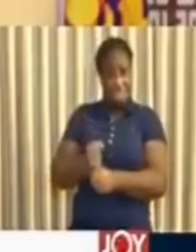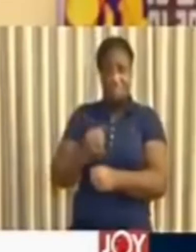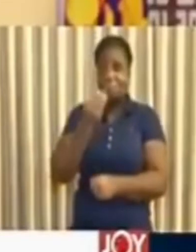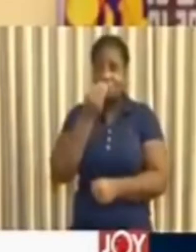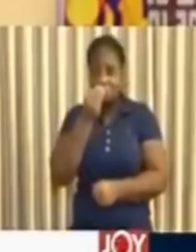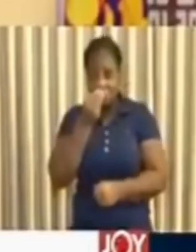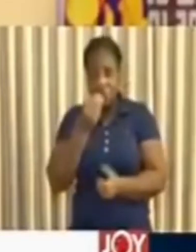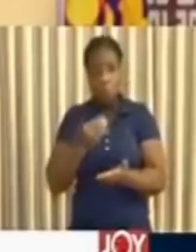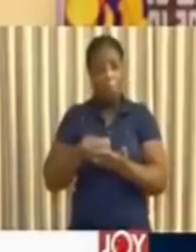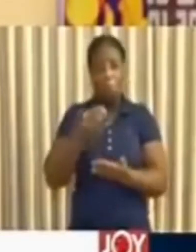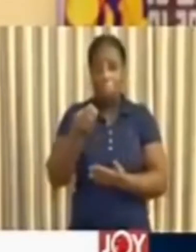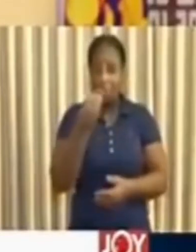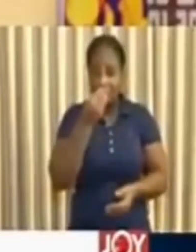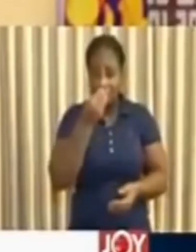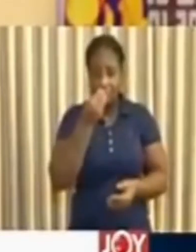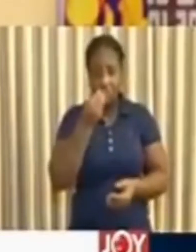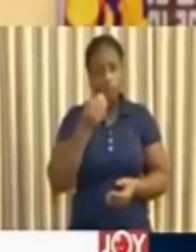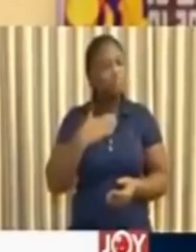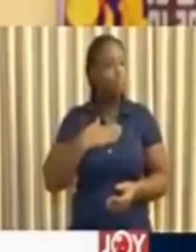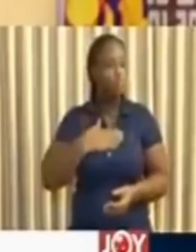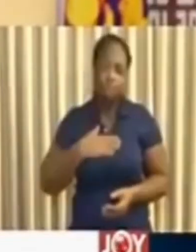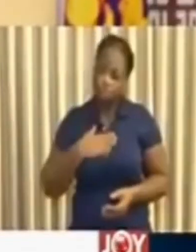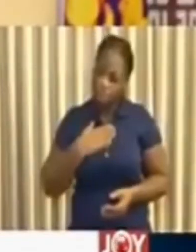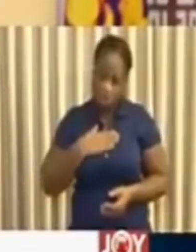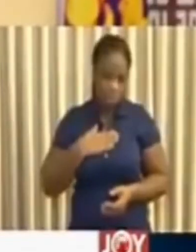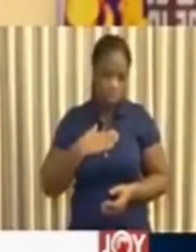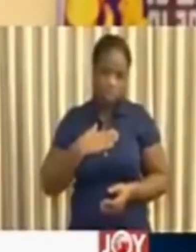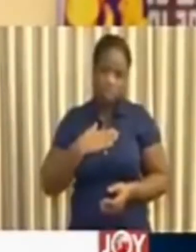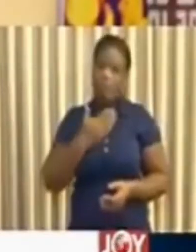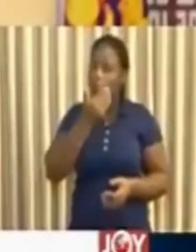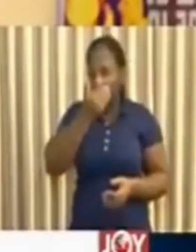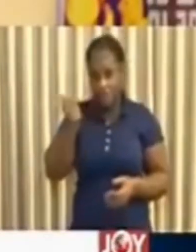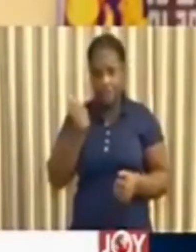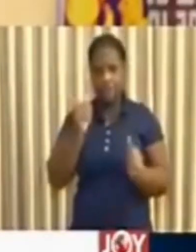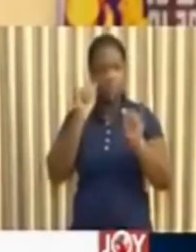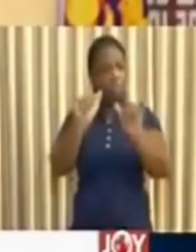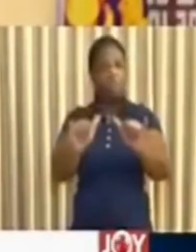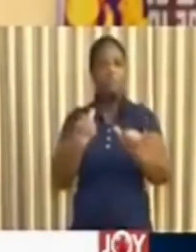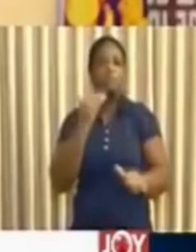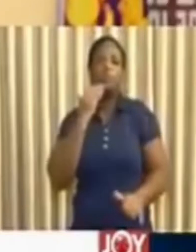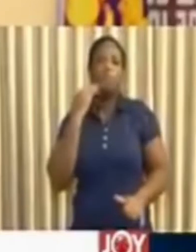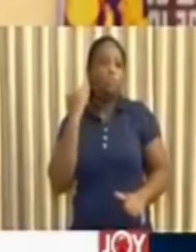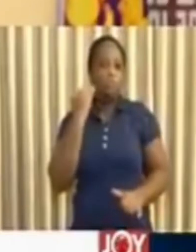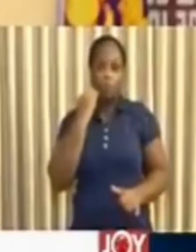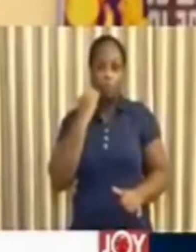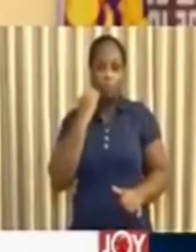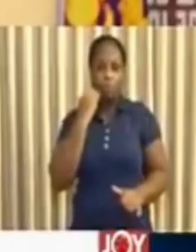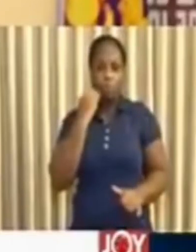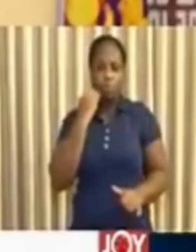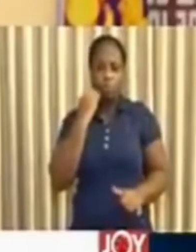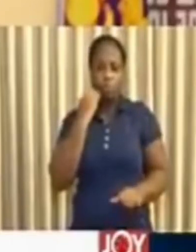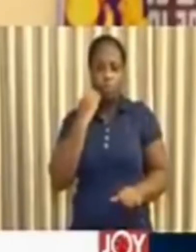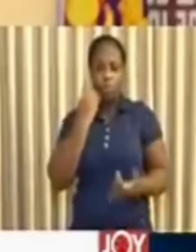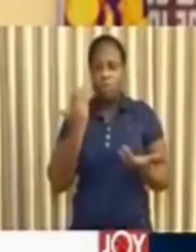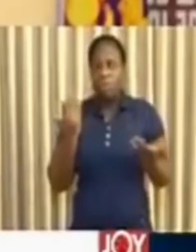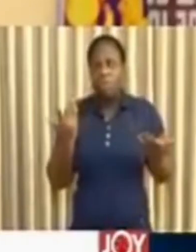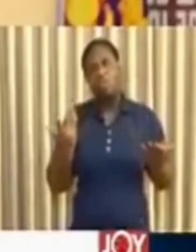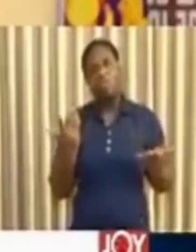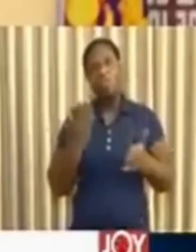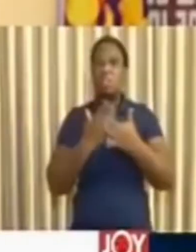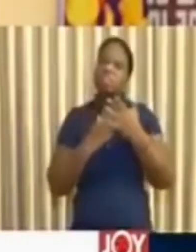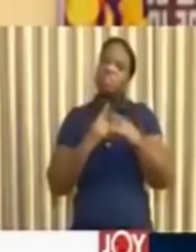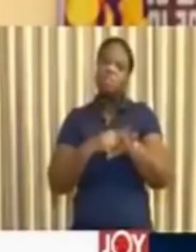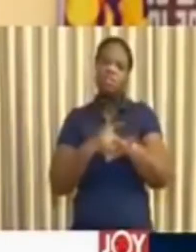But above all, please stay at home. There have been unfortunate incidents